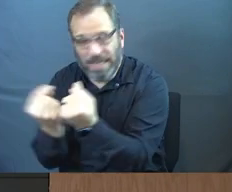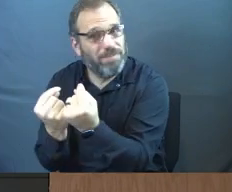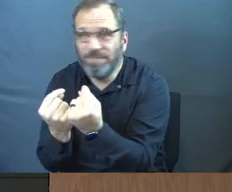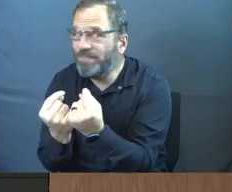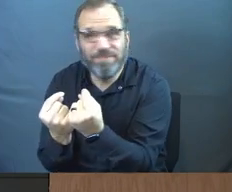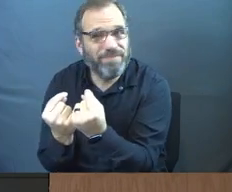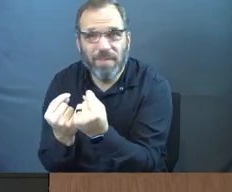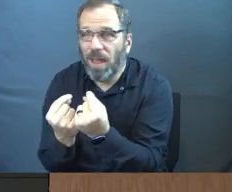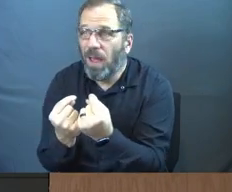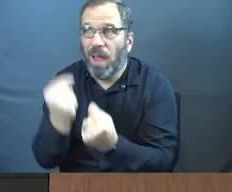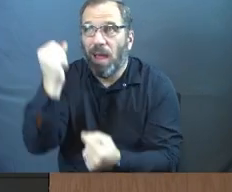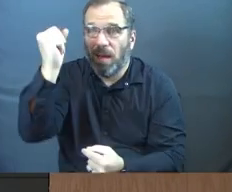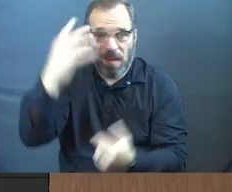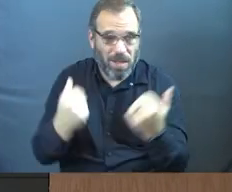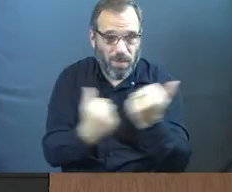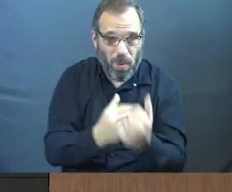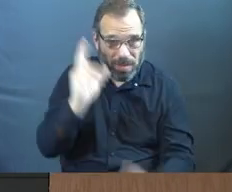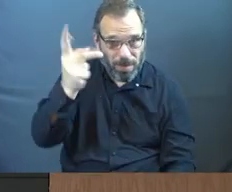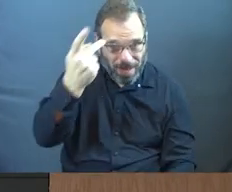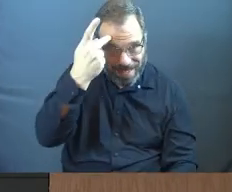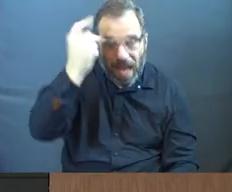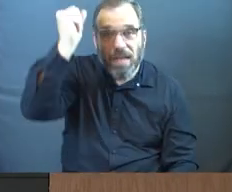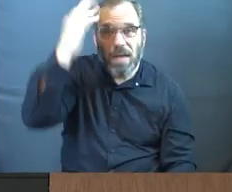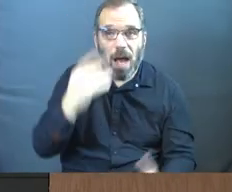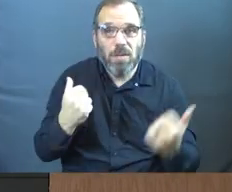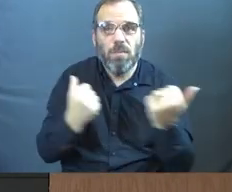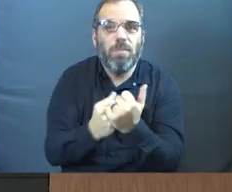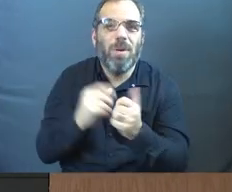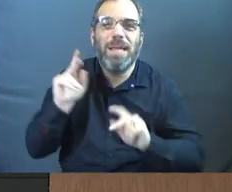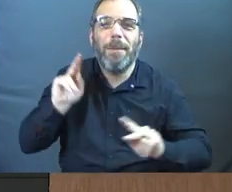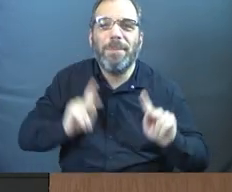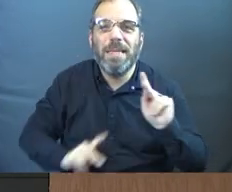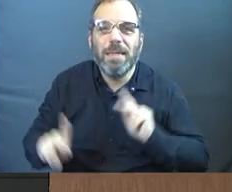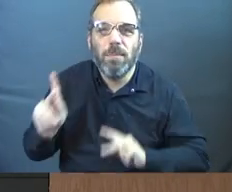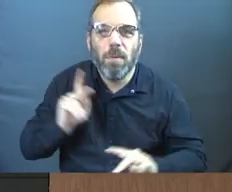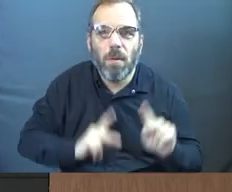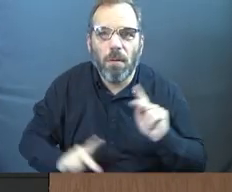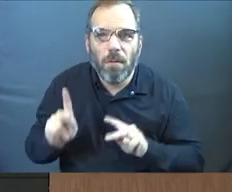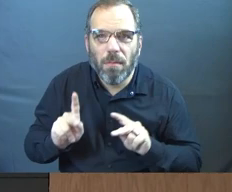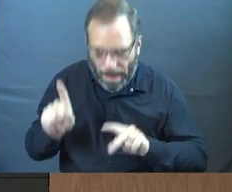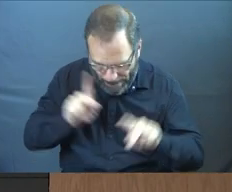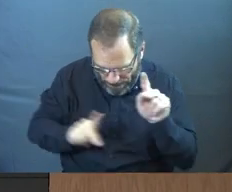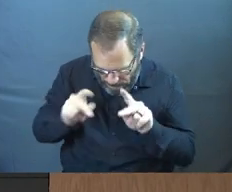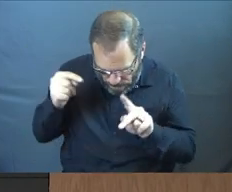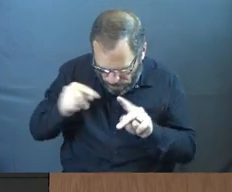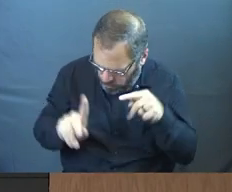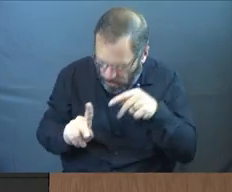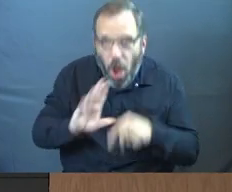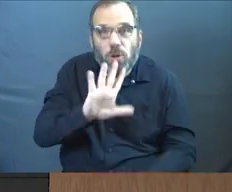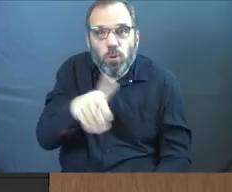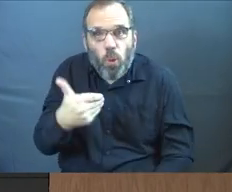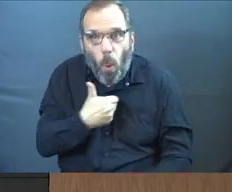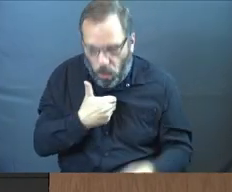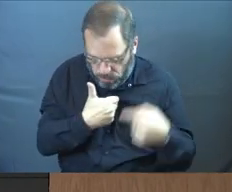I don't think God is for politics. I think God's for people. People. Souls.